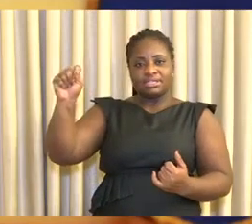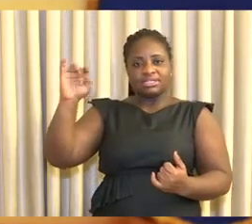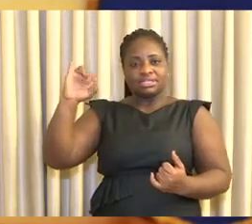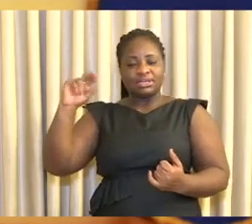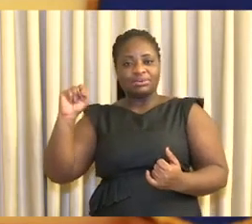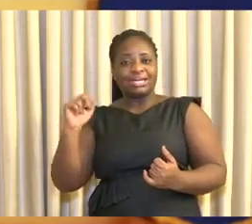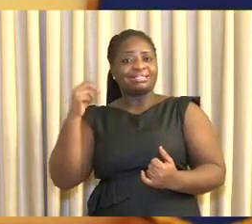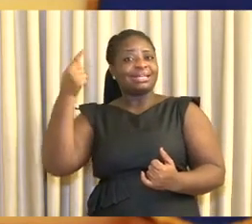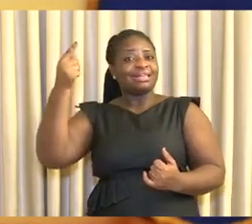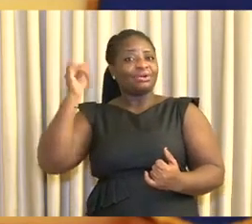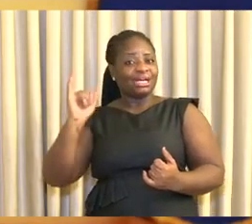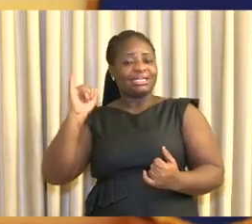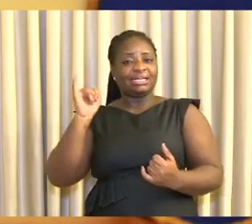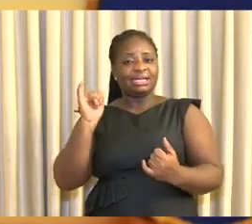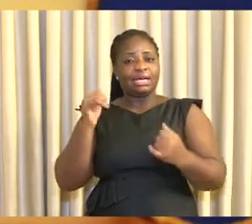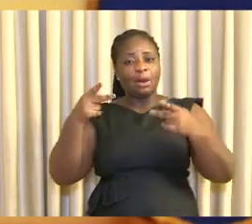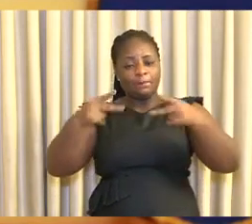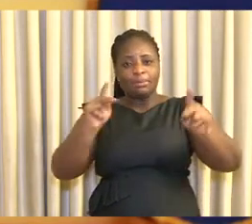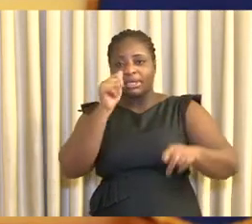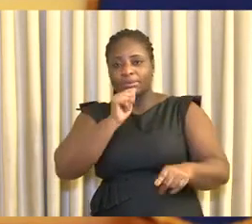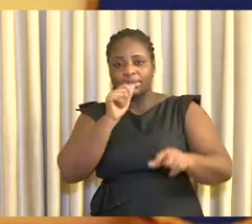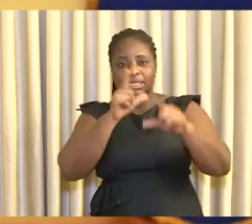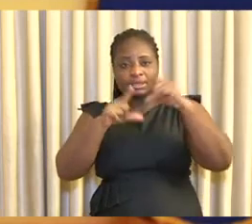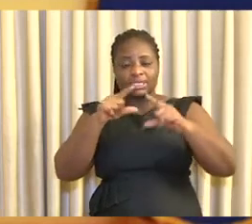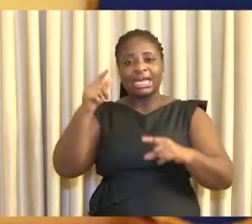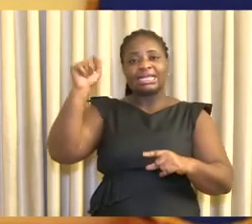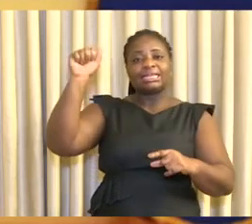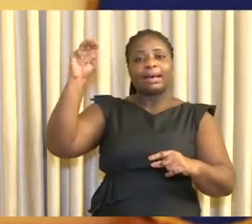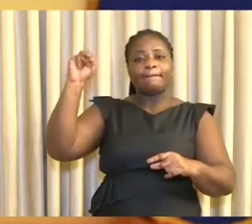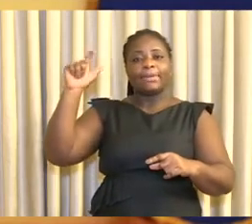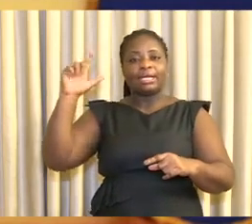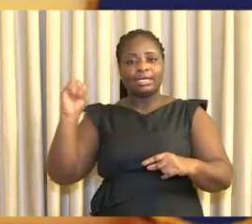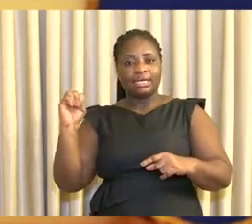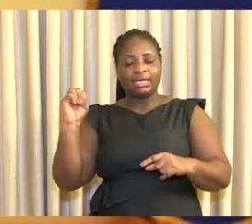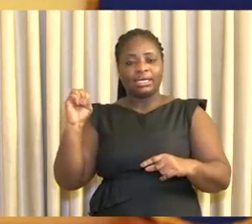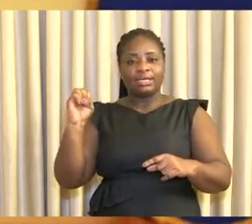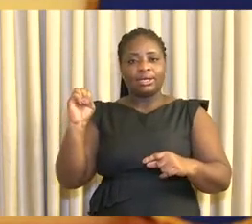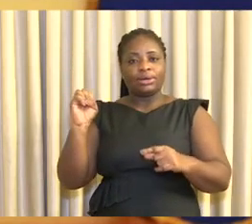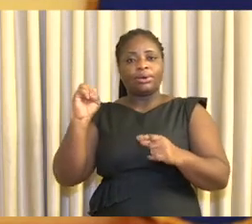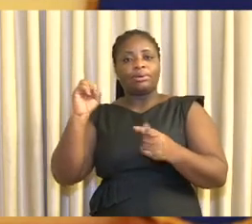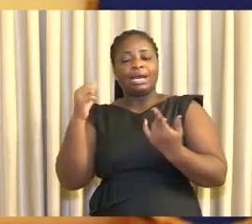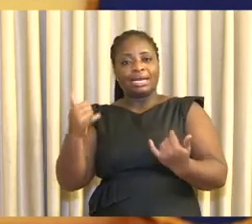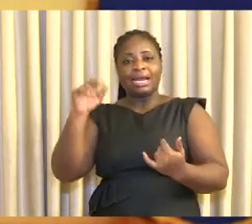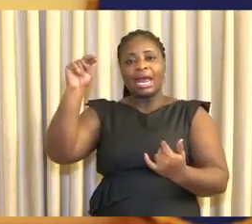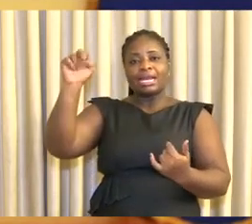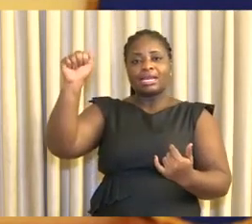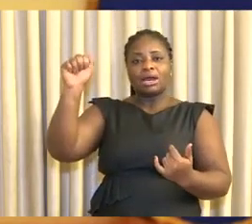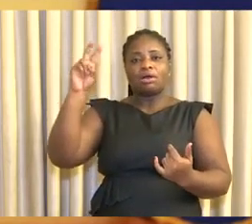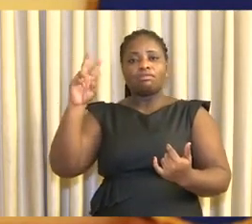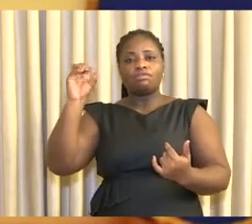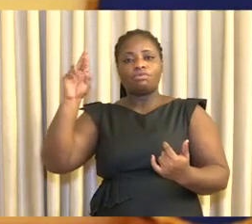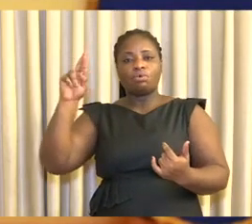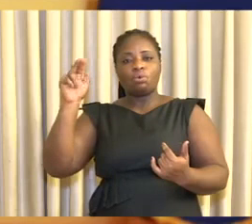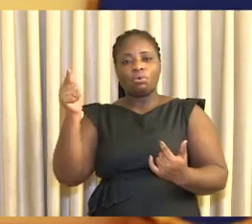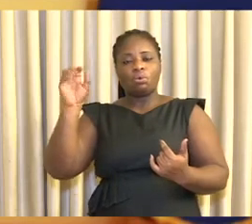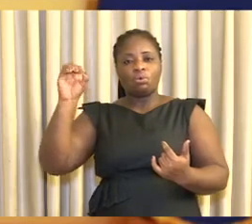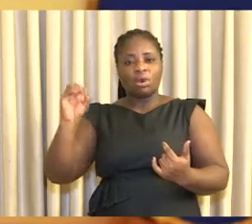Takradi, the Public Health Laboratory in Tamale, the War Memorial Hospital in Navrungo, and the Cape